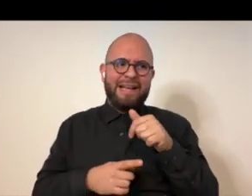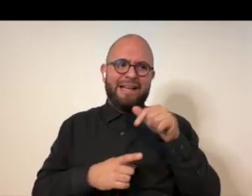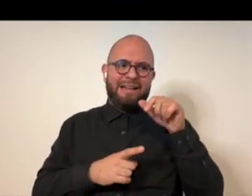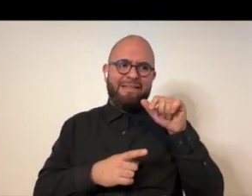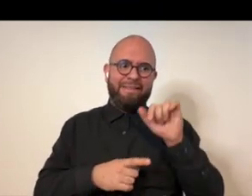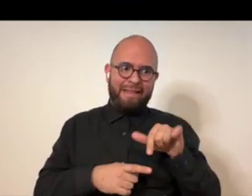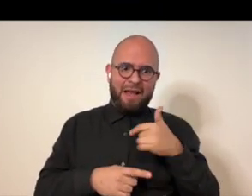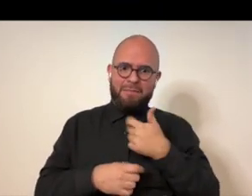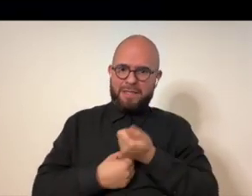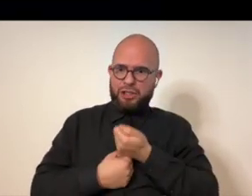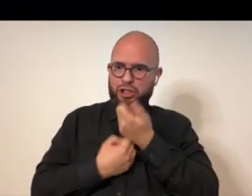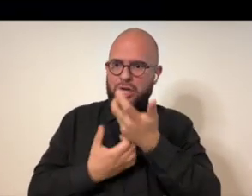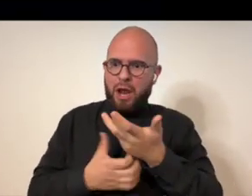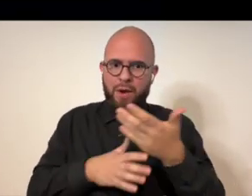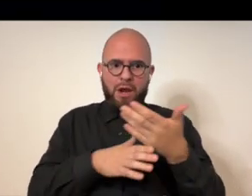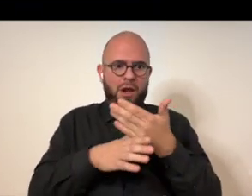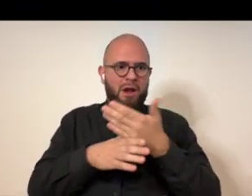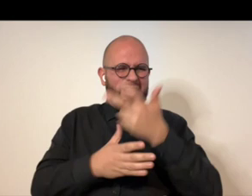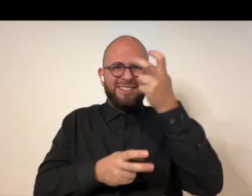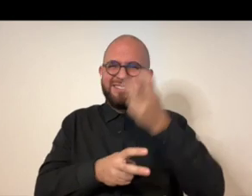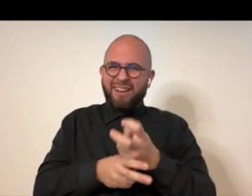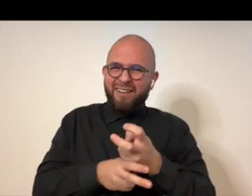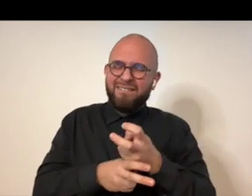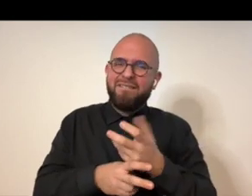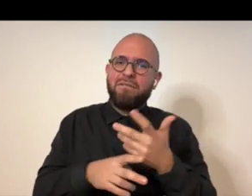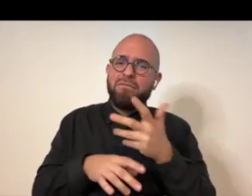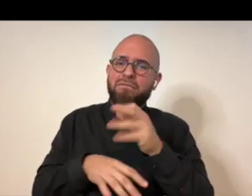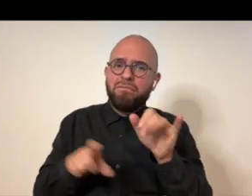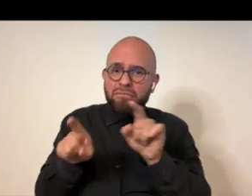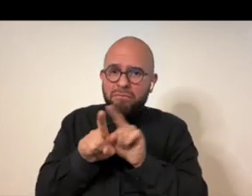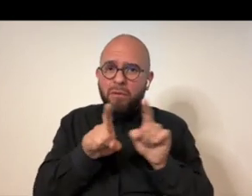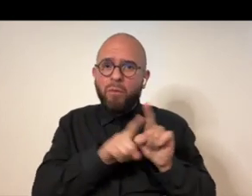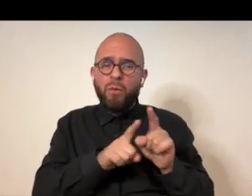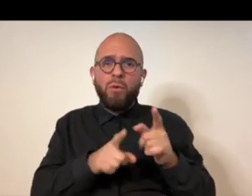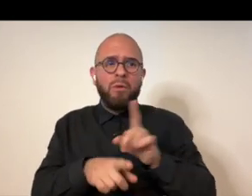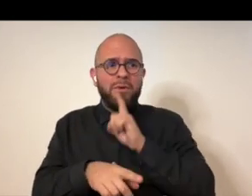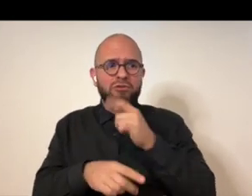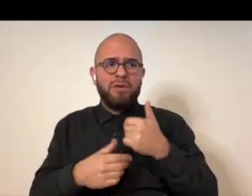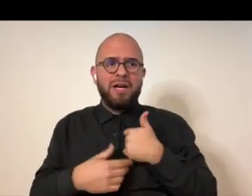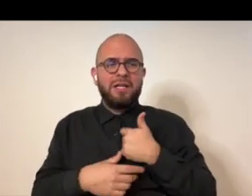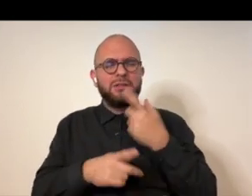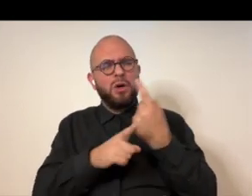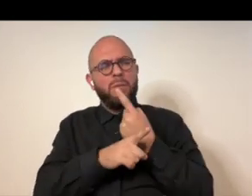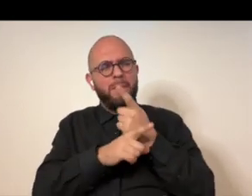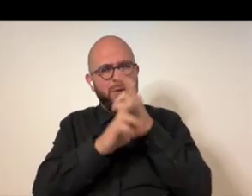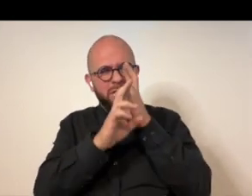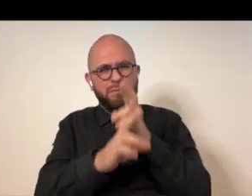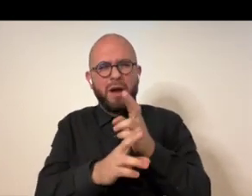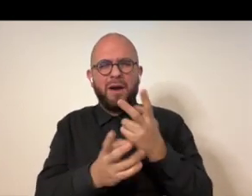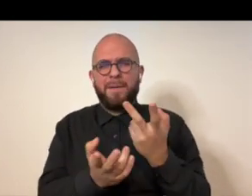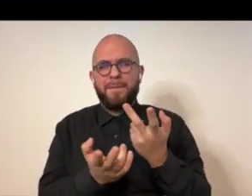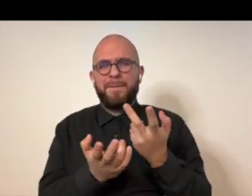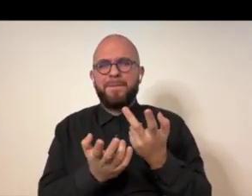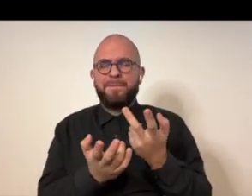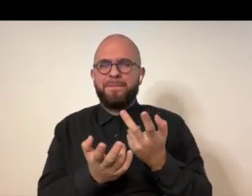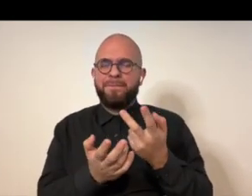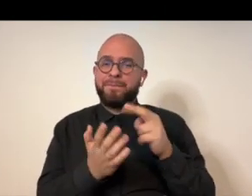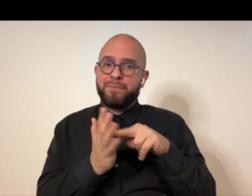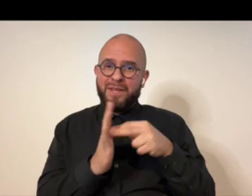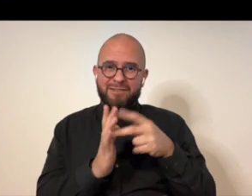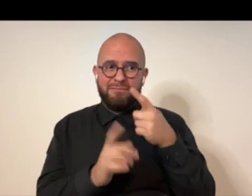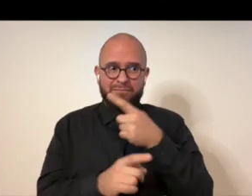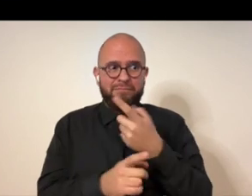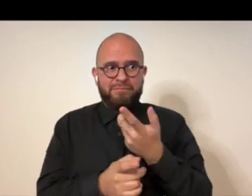kind of dealing with how difficult it is to discuss those things and also giving kind of appropriate